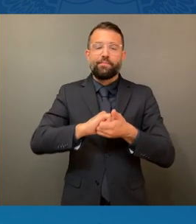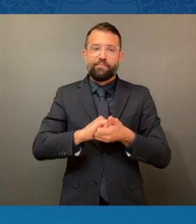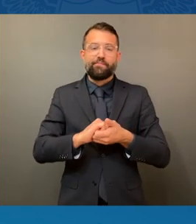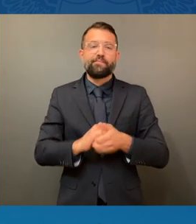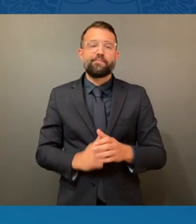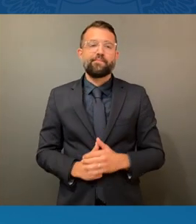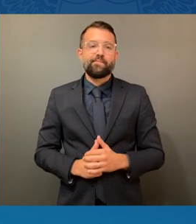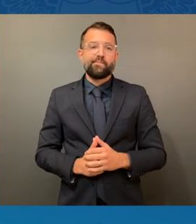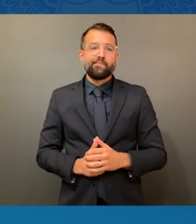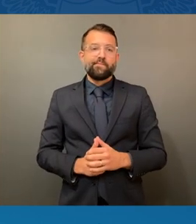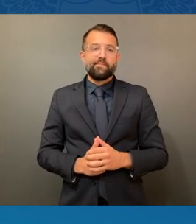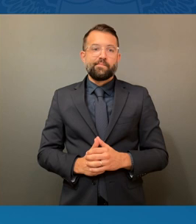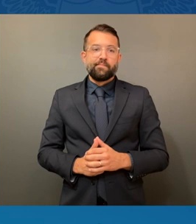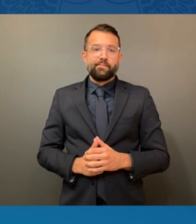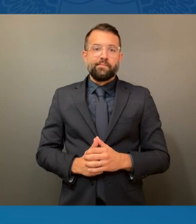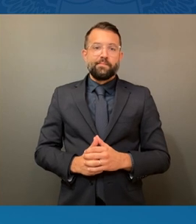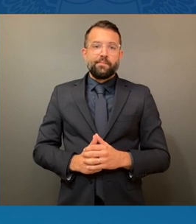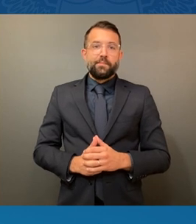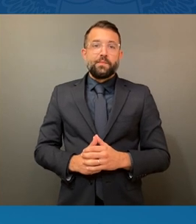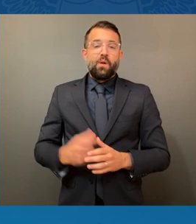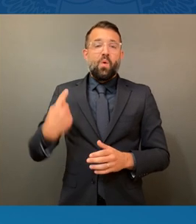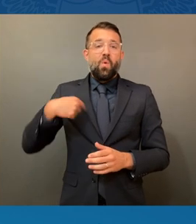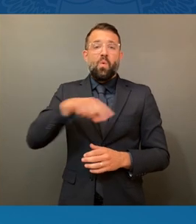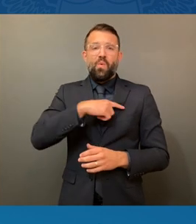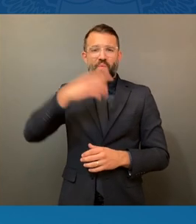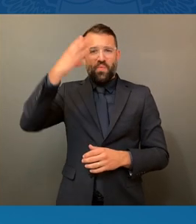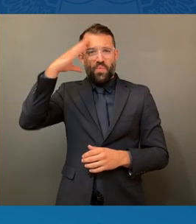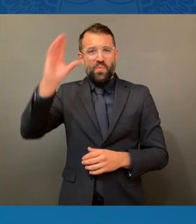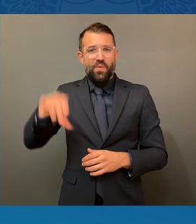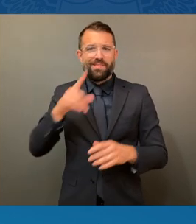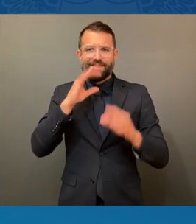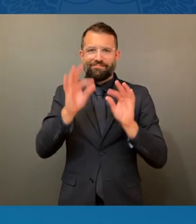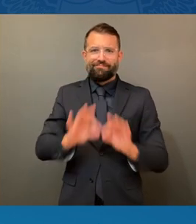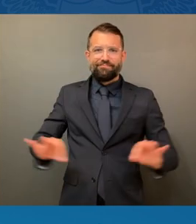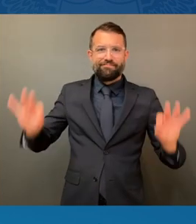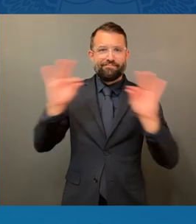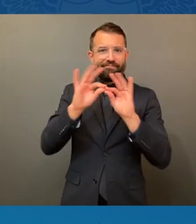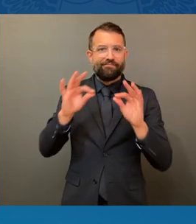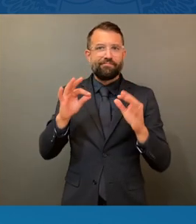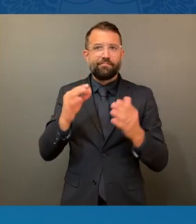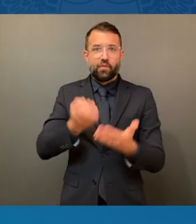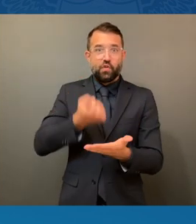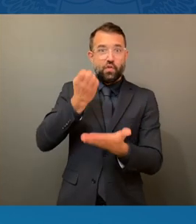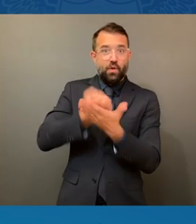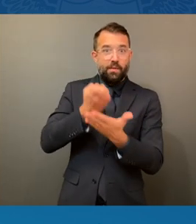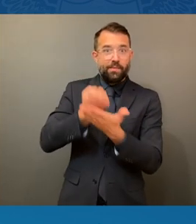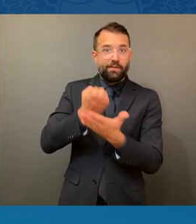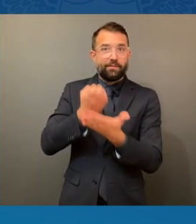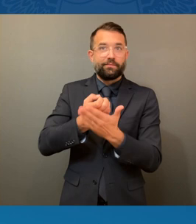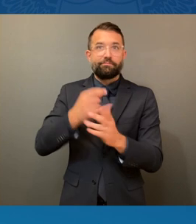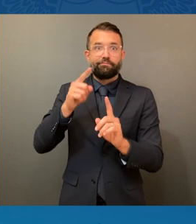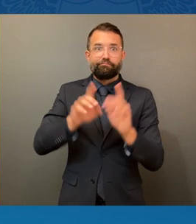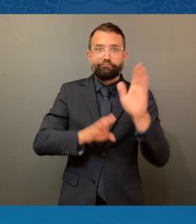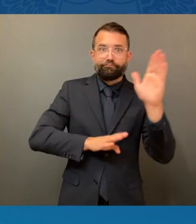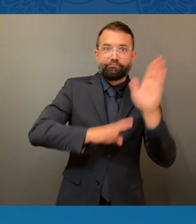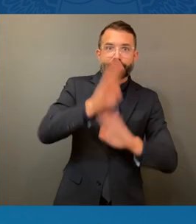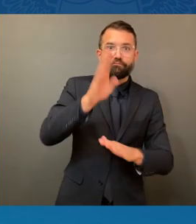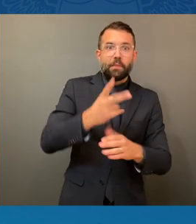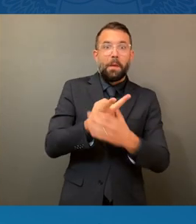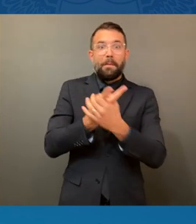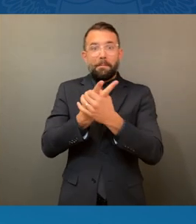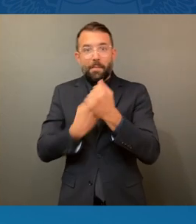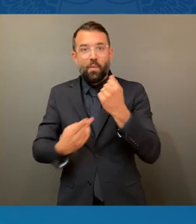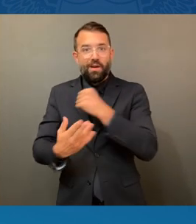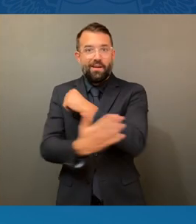And, as we know, this is about building inclusive economic growth in each of our countries and building resilience to